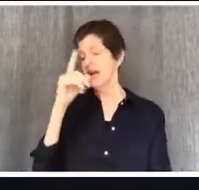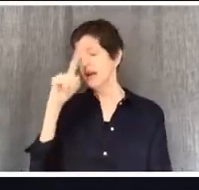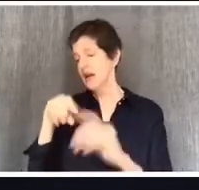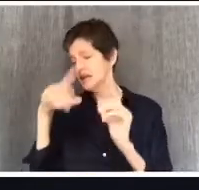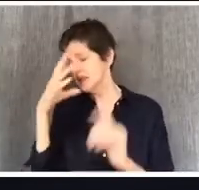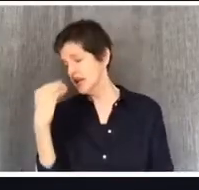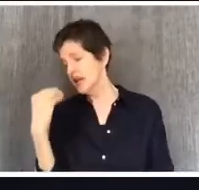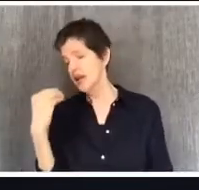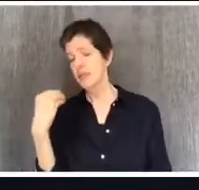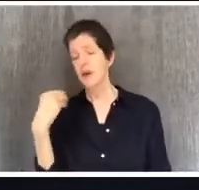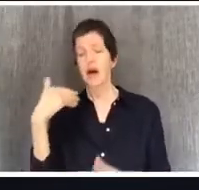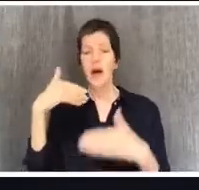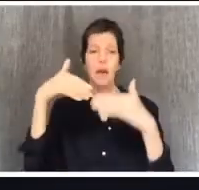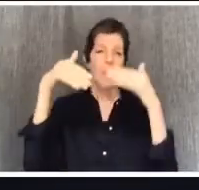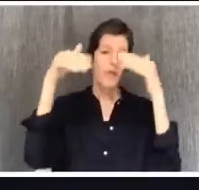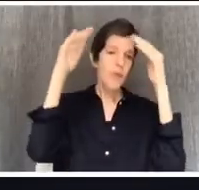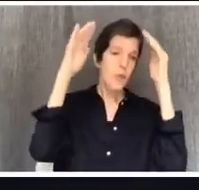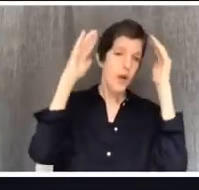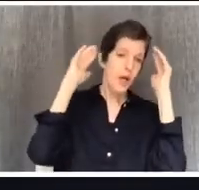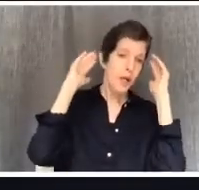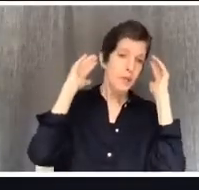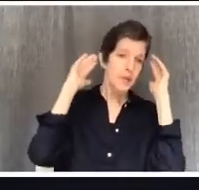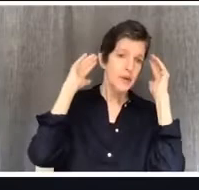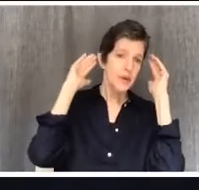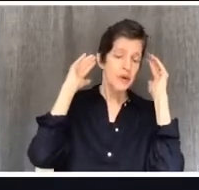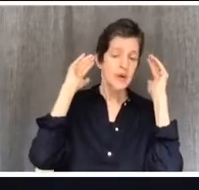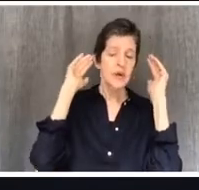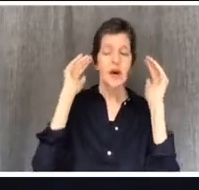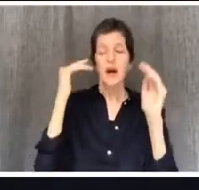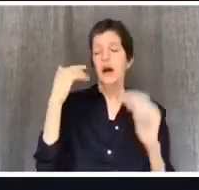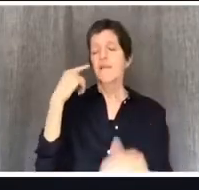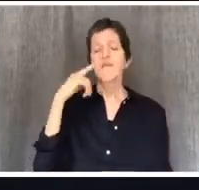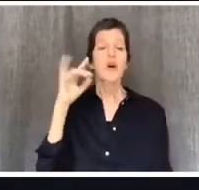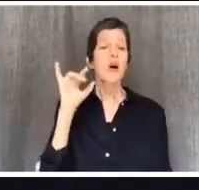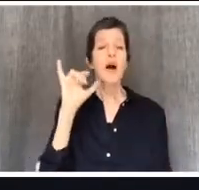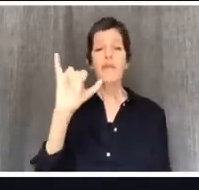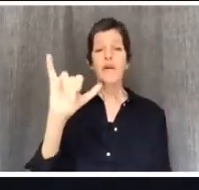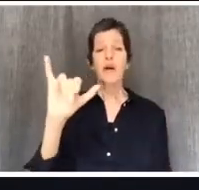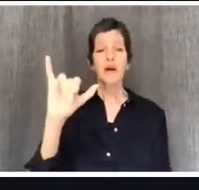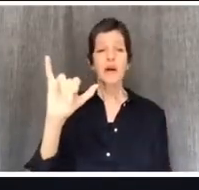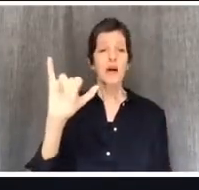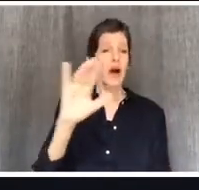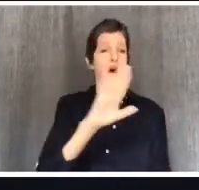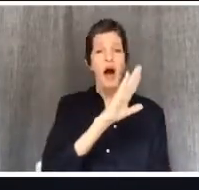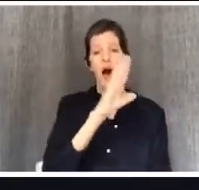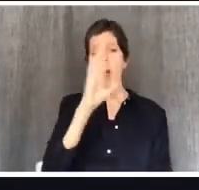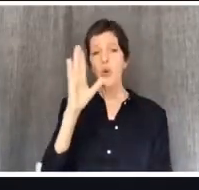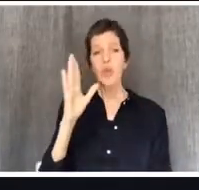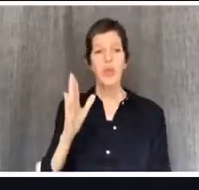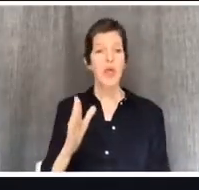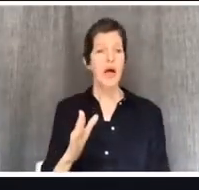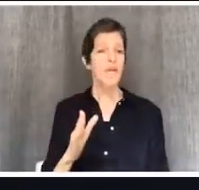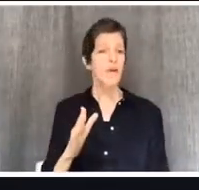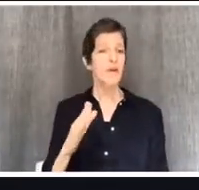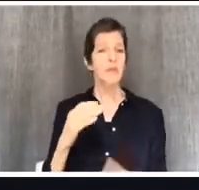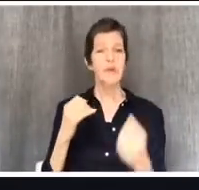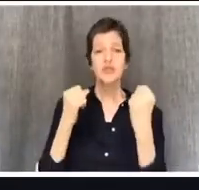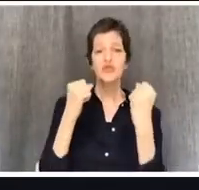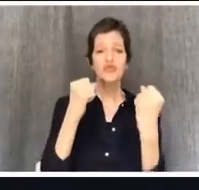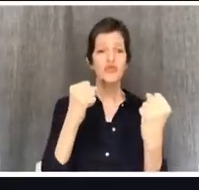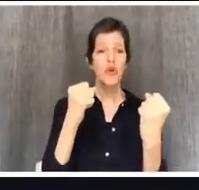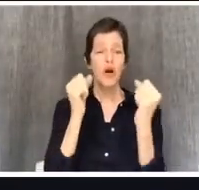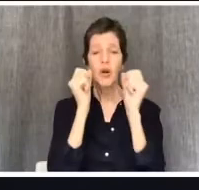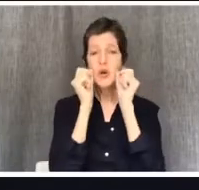well. I'm overwhelmed. I guess this is what my life will always be like. My life will never return to any sense of normalcy.